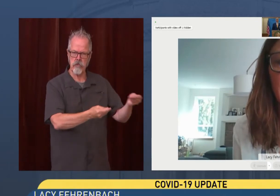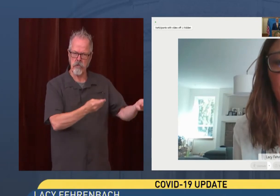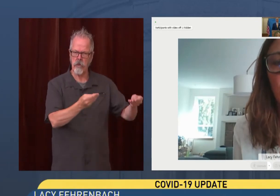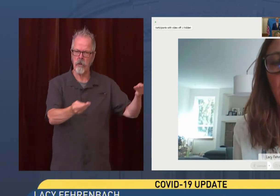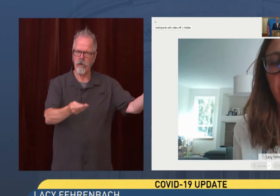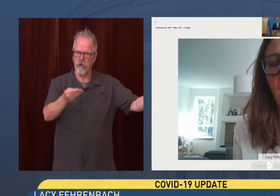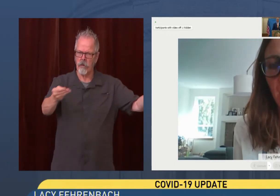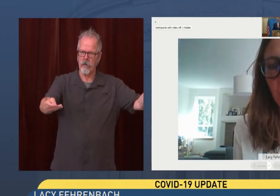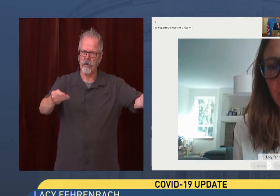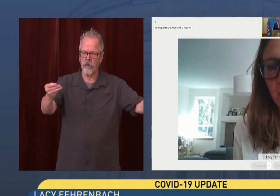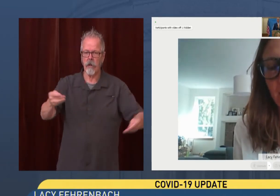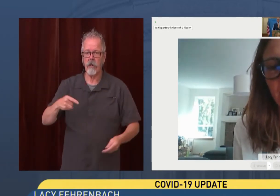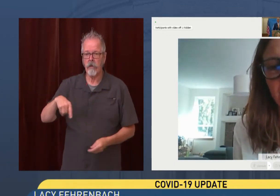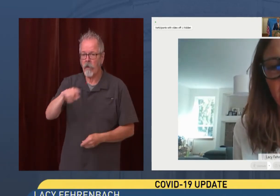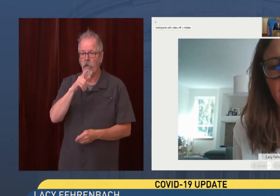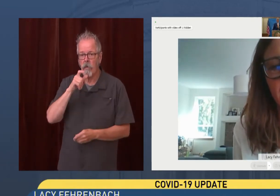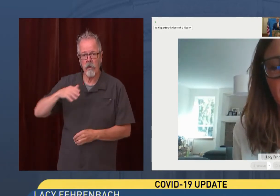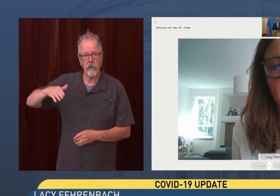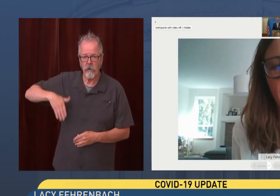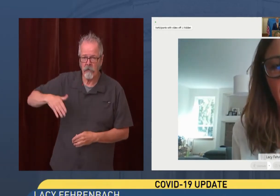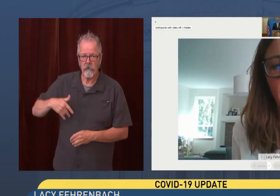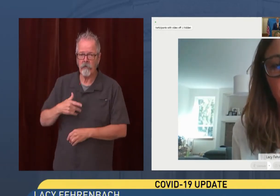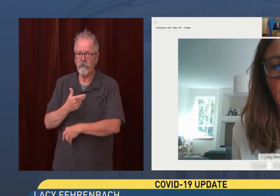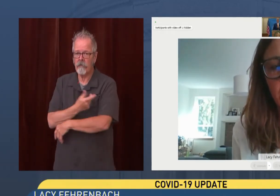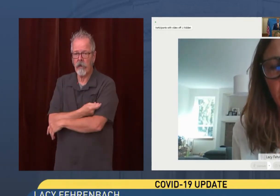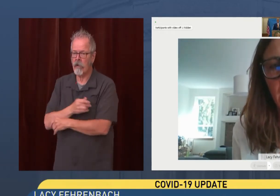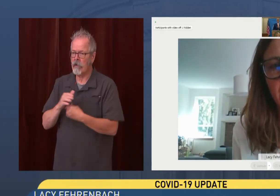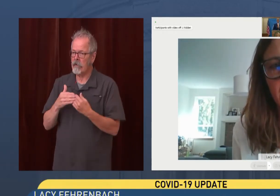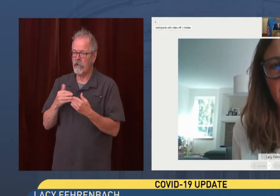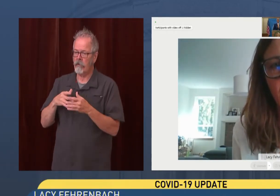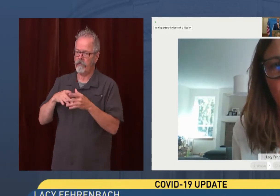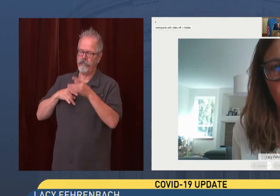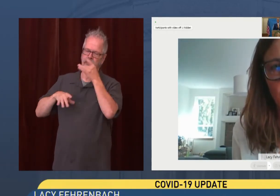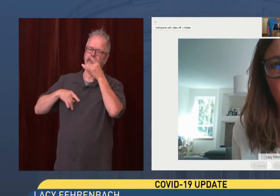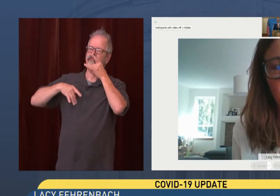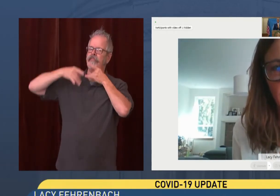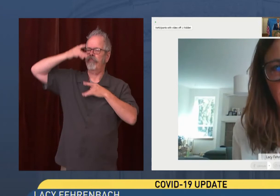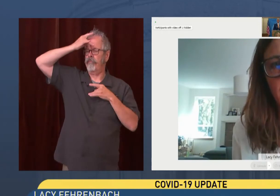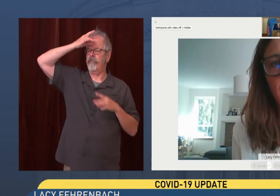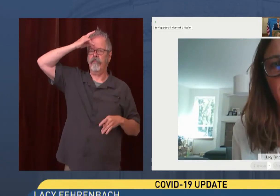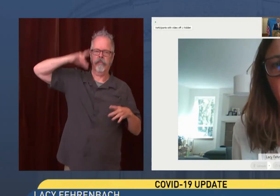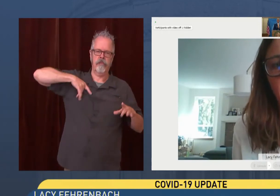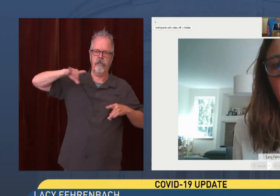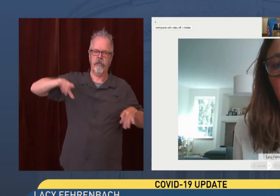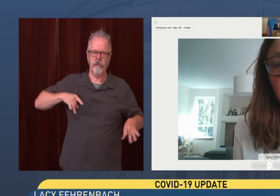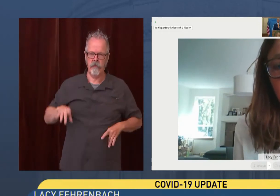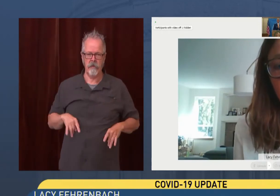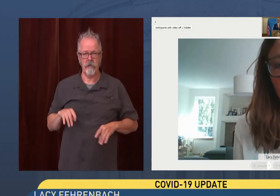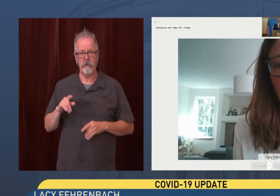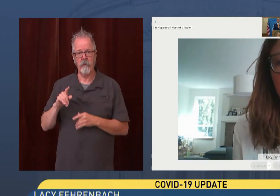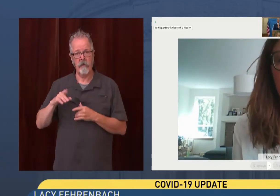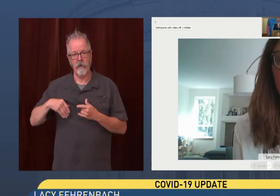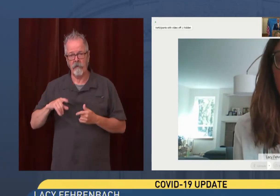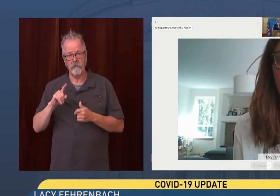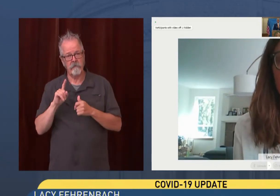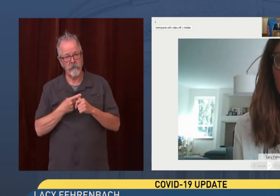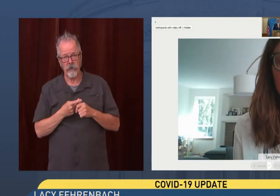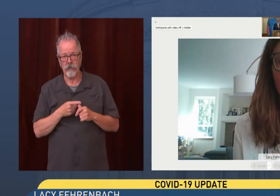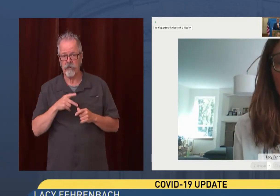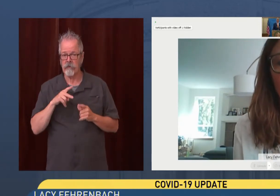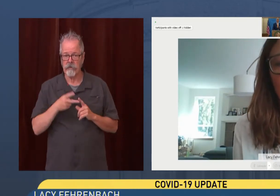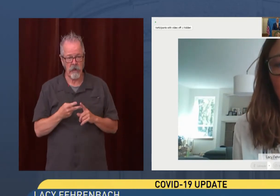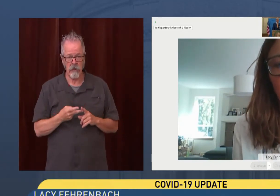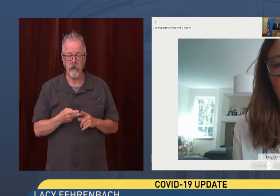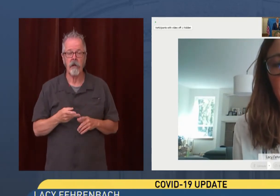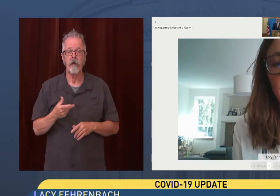people. So people who have not completed their series, breakthrough cases are rare, but they do happen.